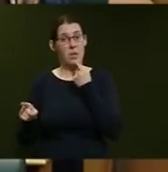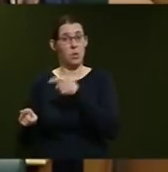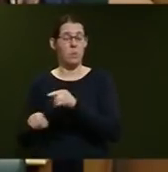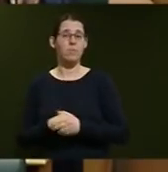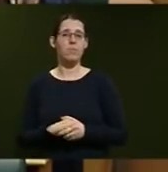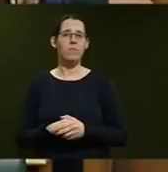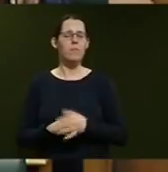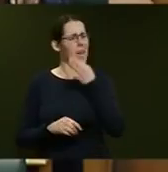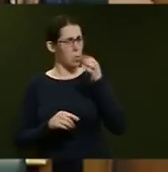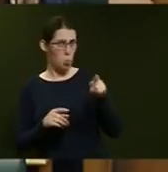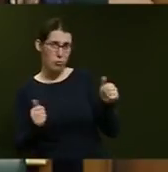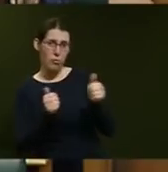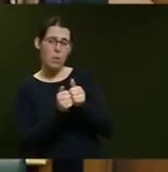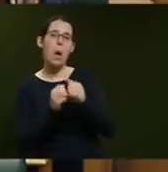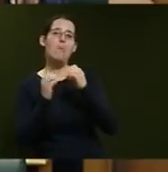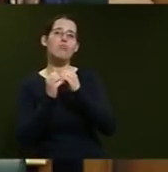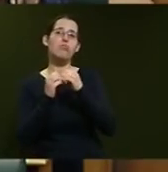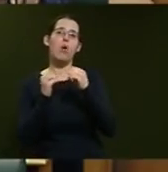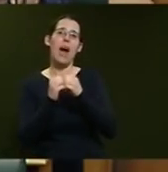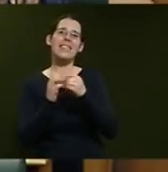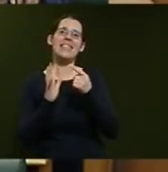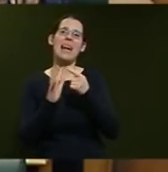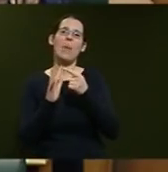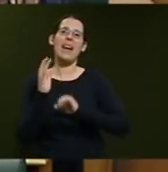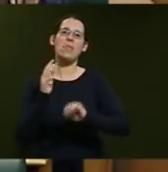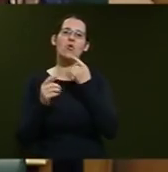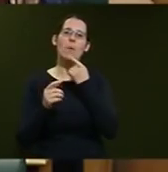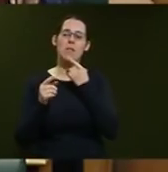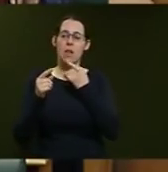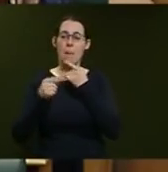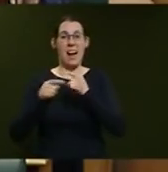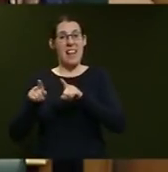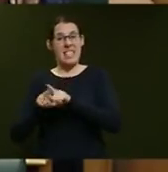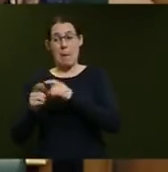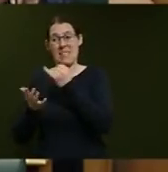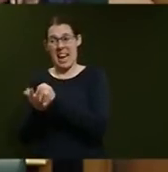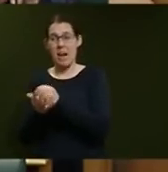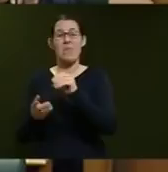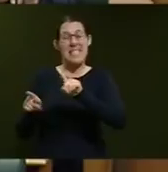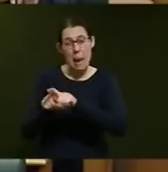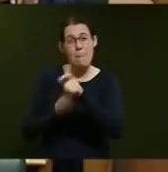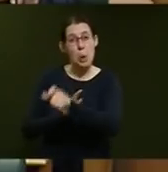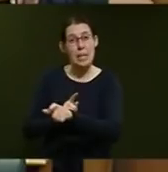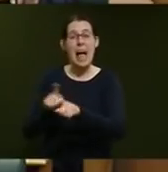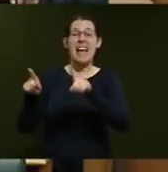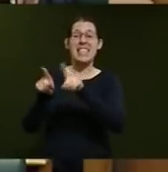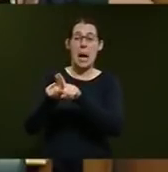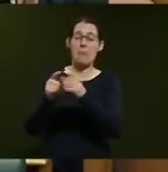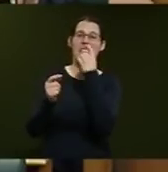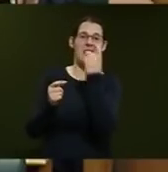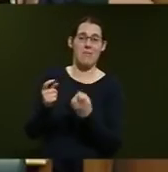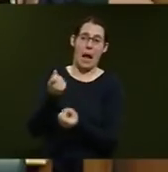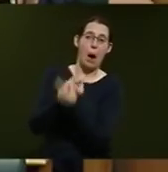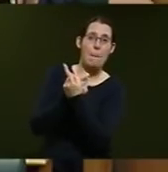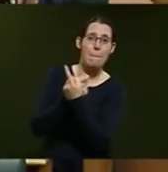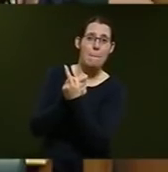that the same mistake by the same person leading to the same serious outcome misleading Parliament within a